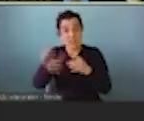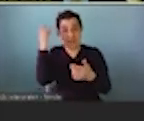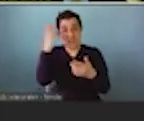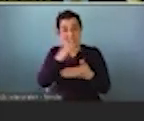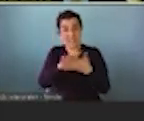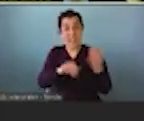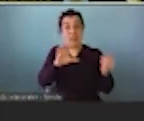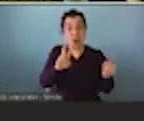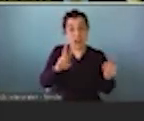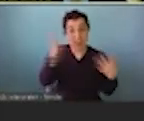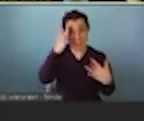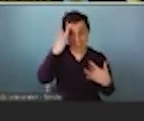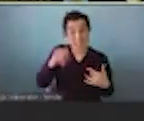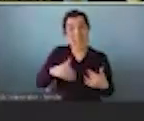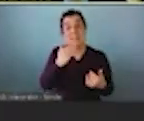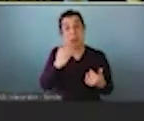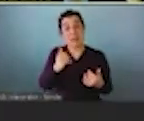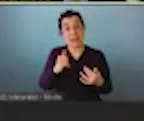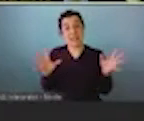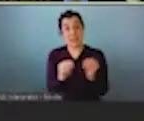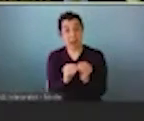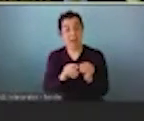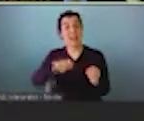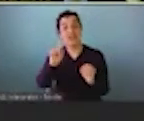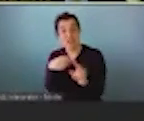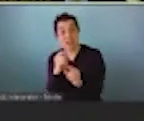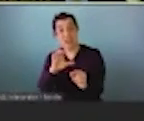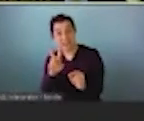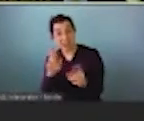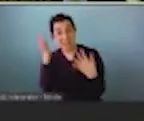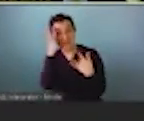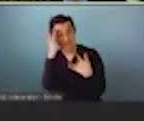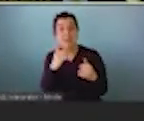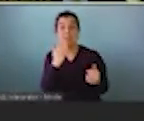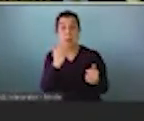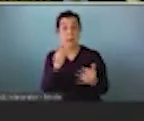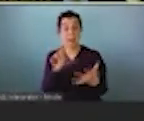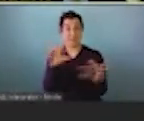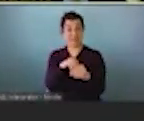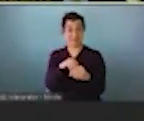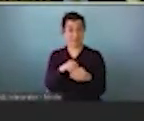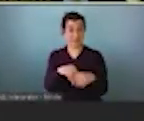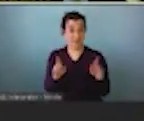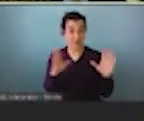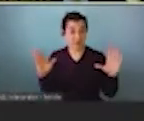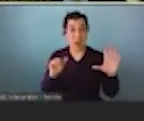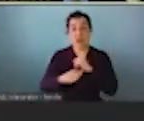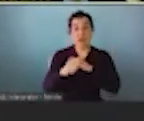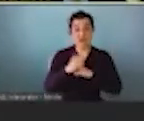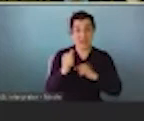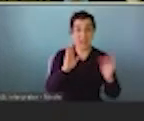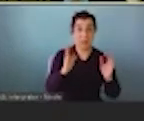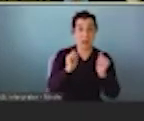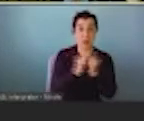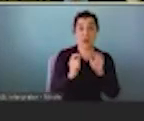diabetes combined from just cardiovascular diseases and for some other specific conditions, including diabetes. The risk is compared to a risk